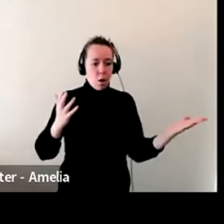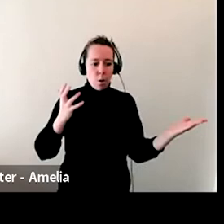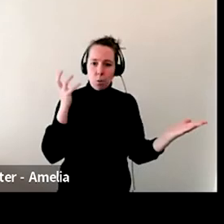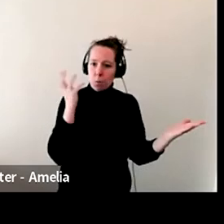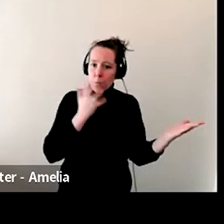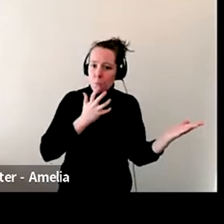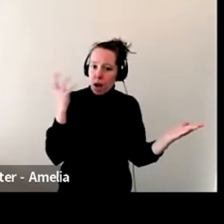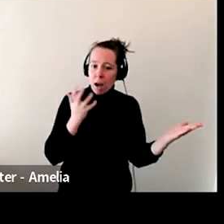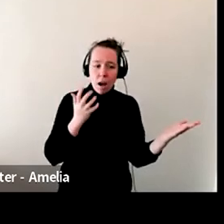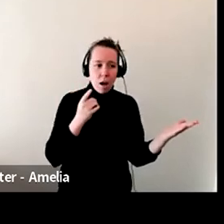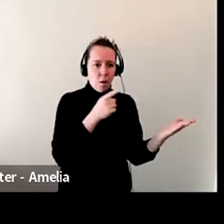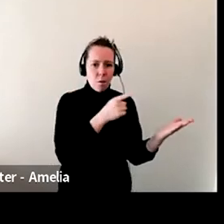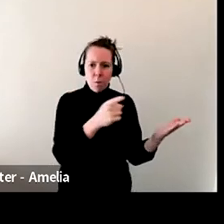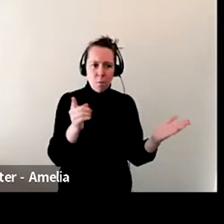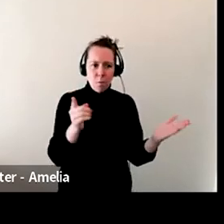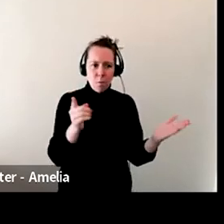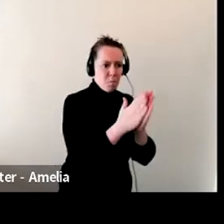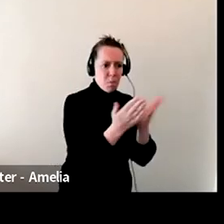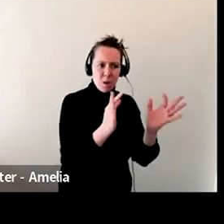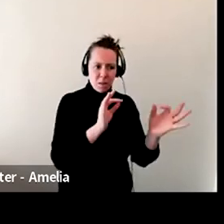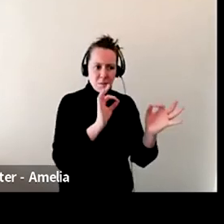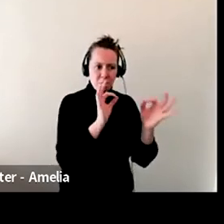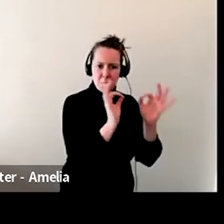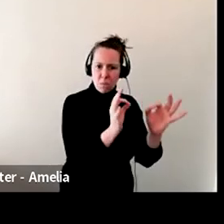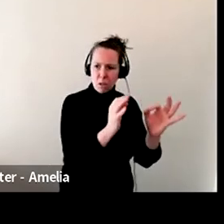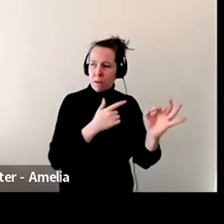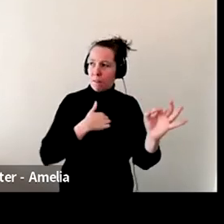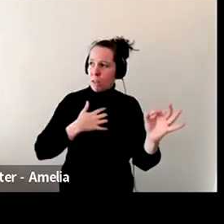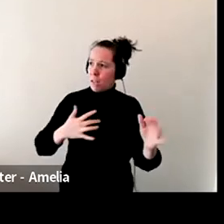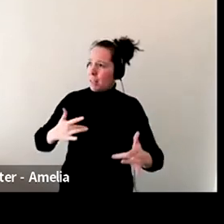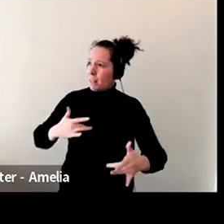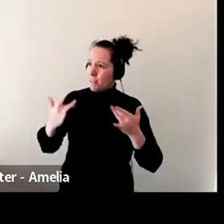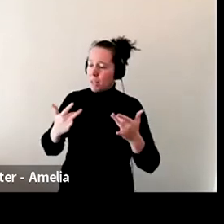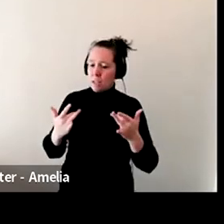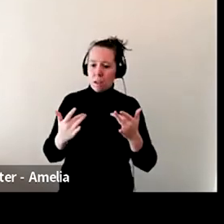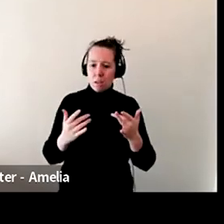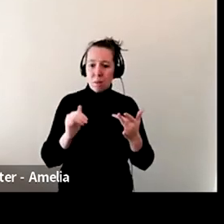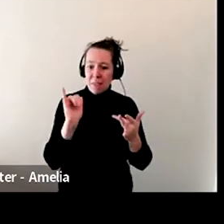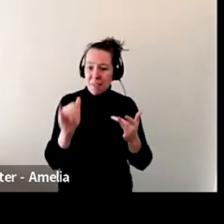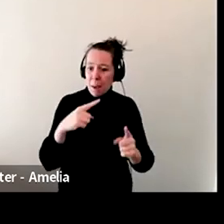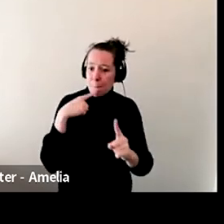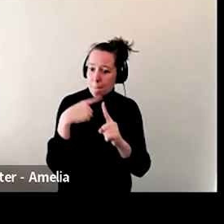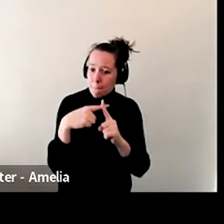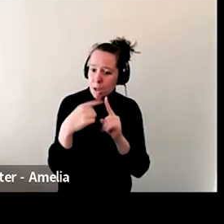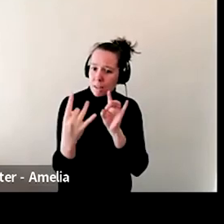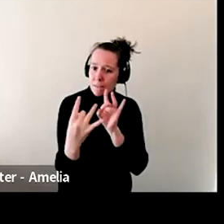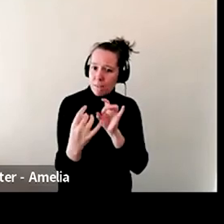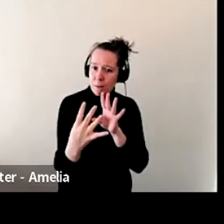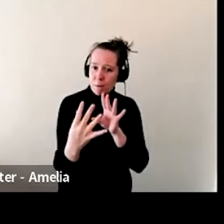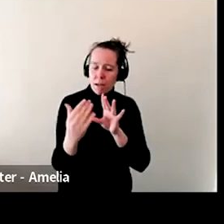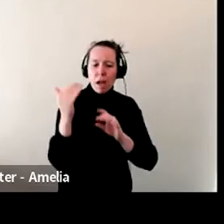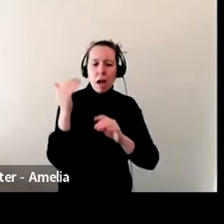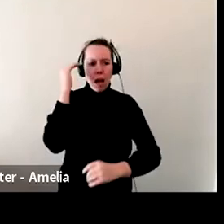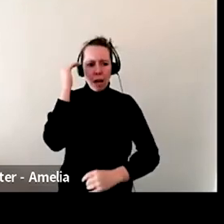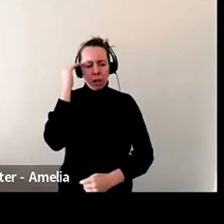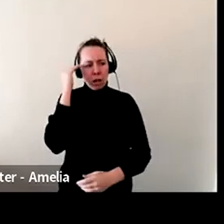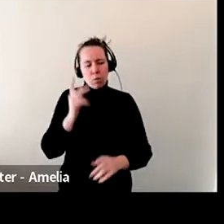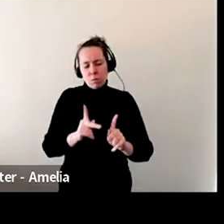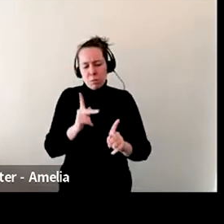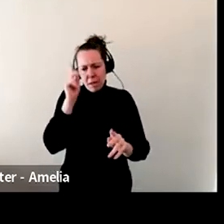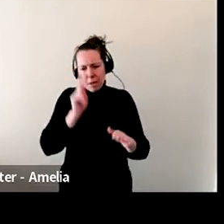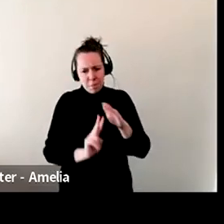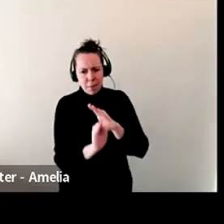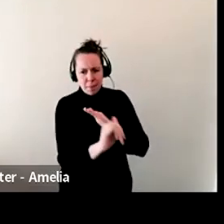the books that you guys have picked, like the amount of positive feedback, like I knew people would feel that way, but people go out of their way